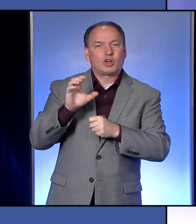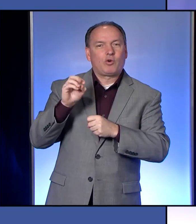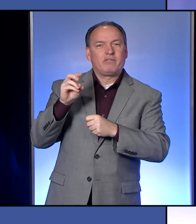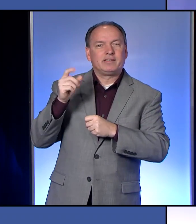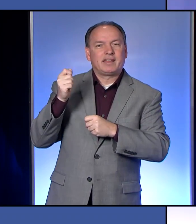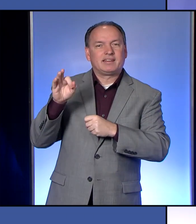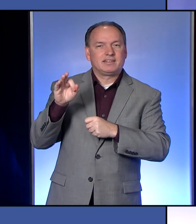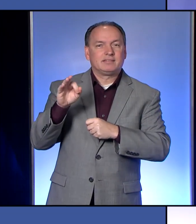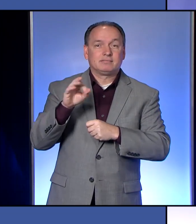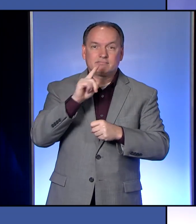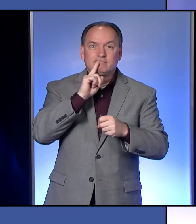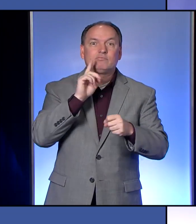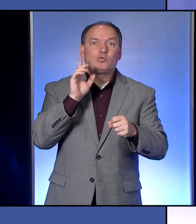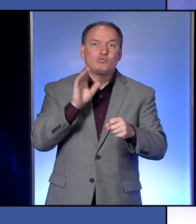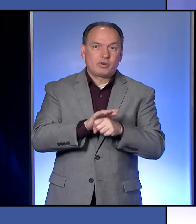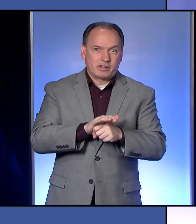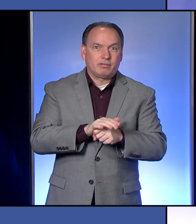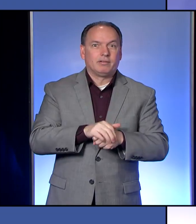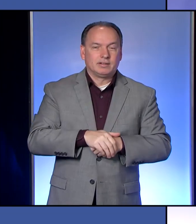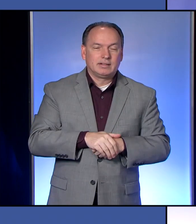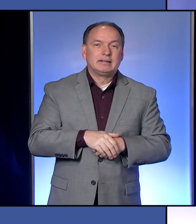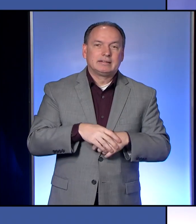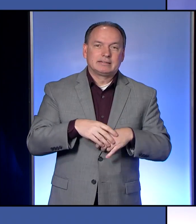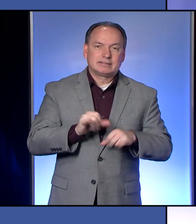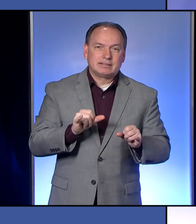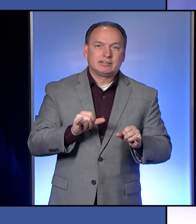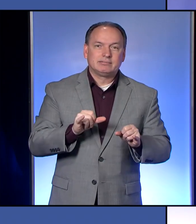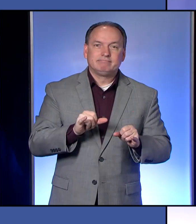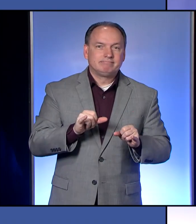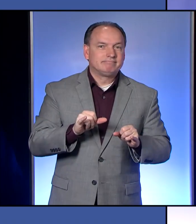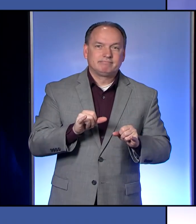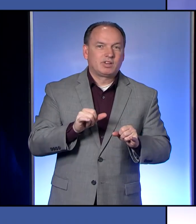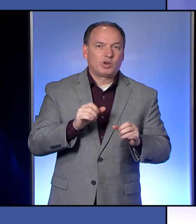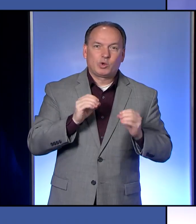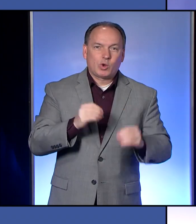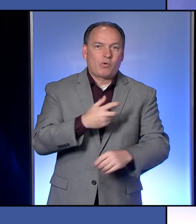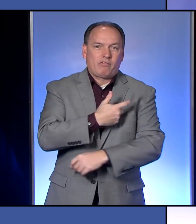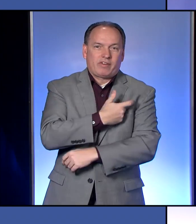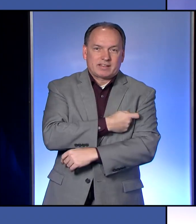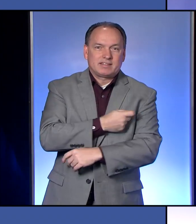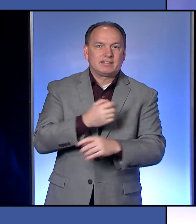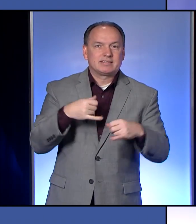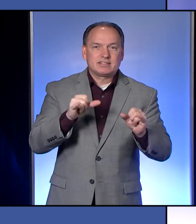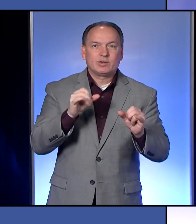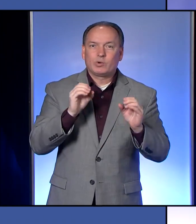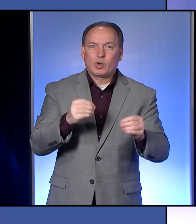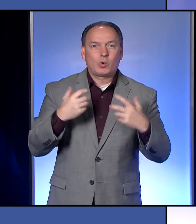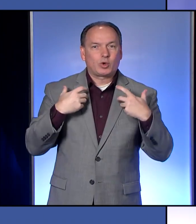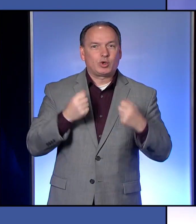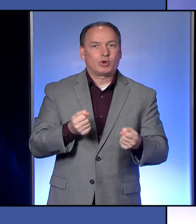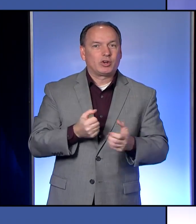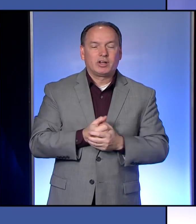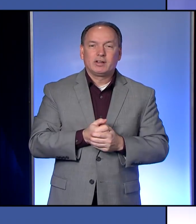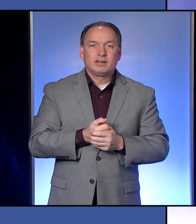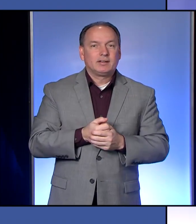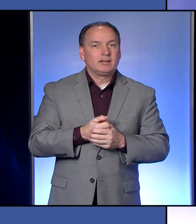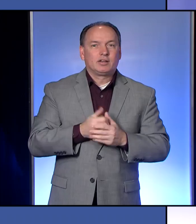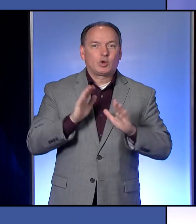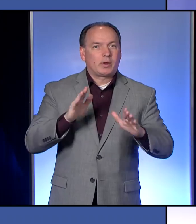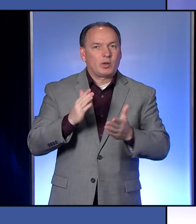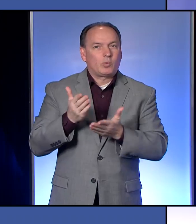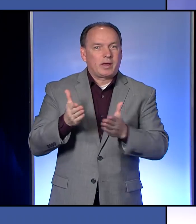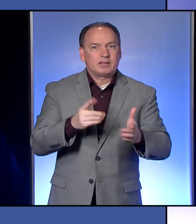is real. And it's still, we still don't have a vaccine. We still don't have a cure. We still don't have great ways to treat it.